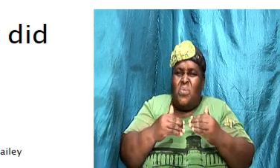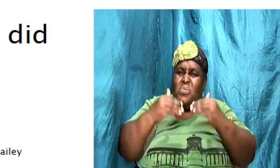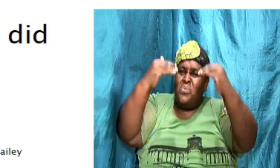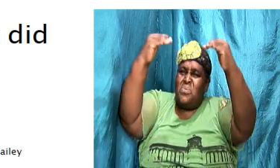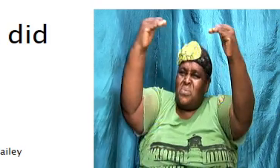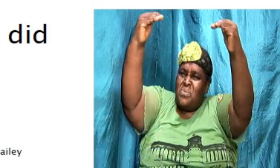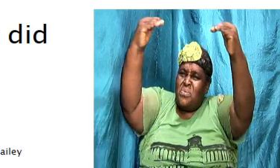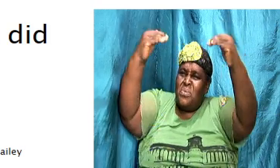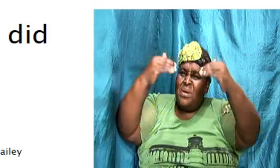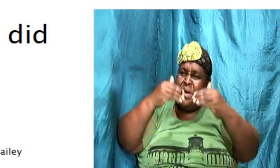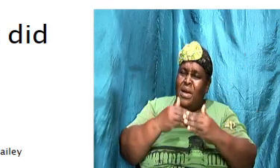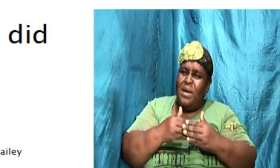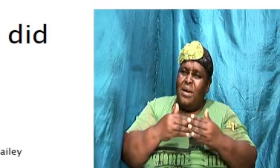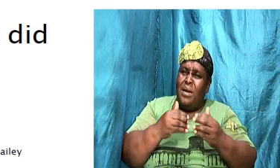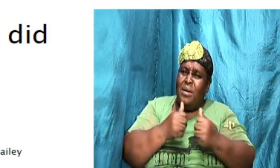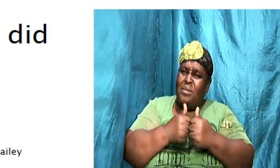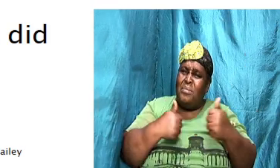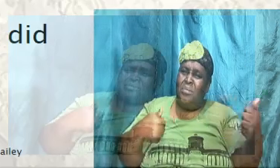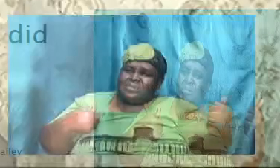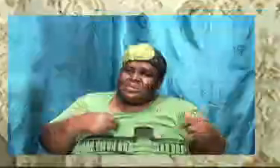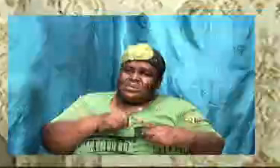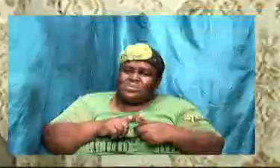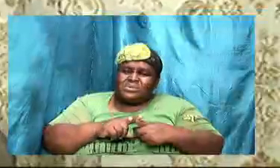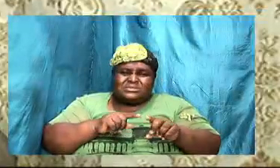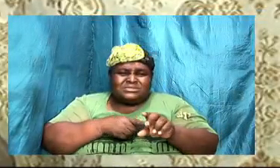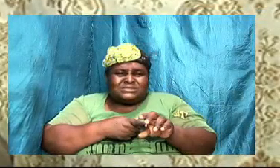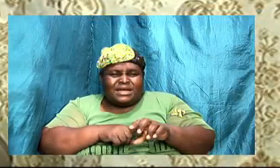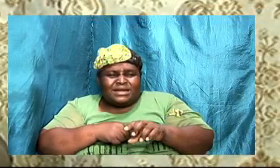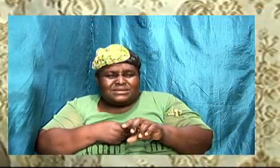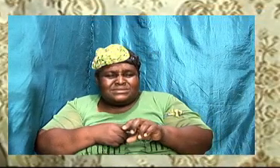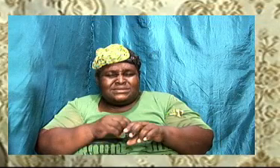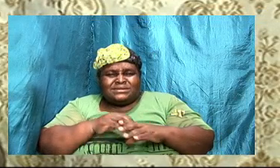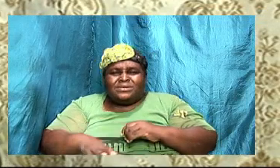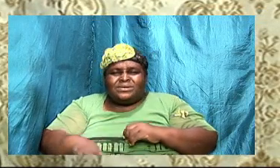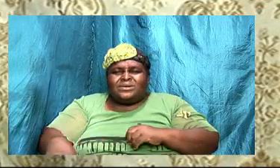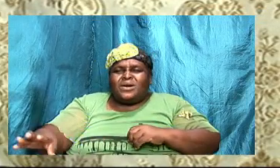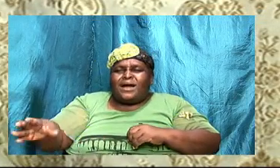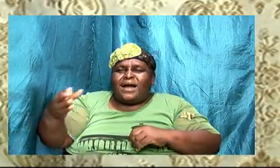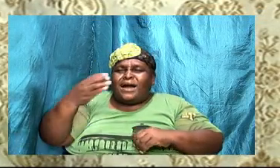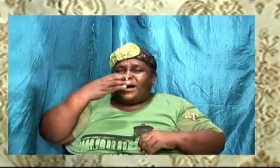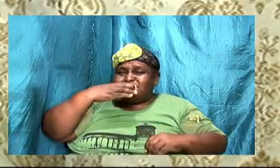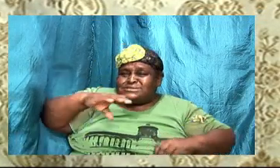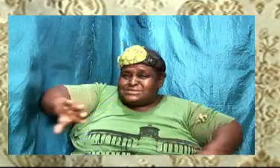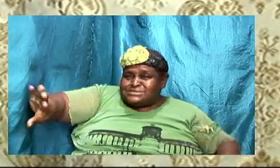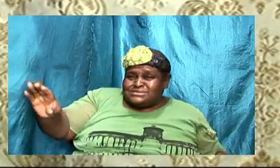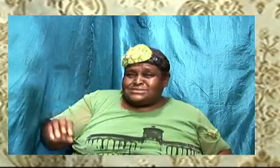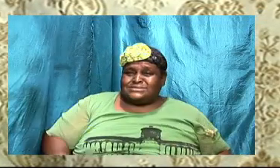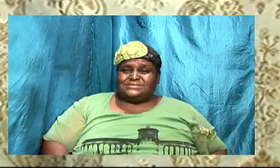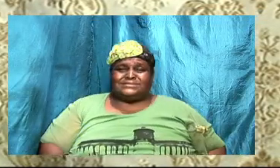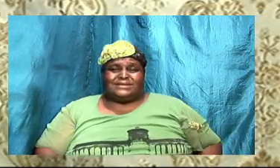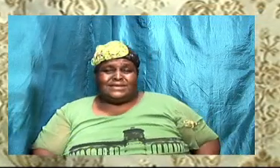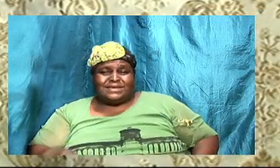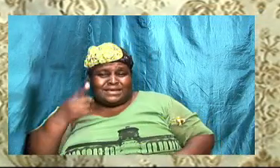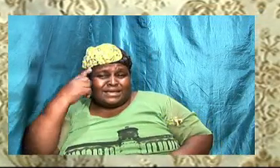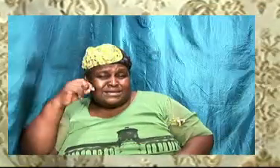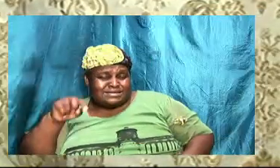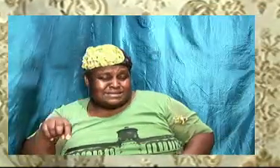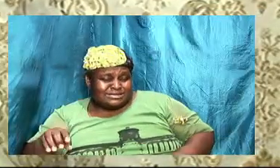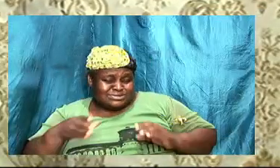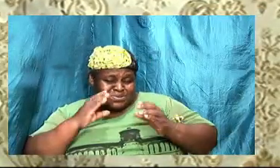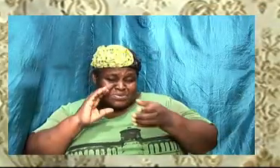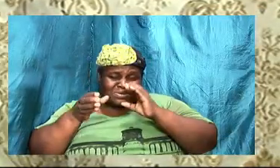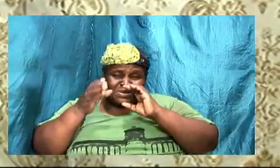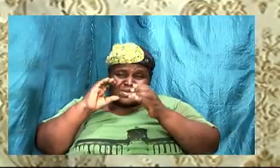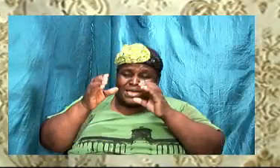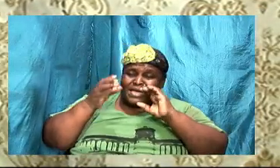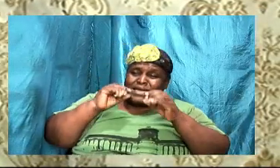when we started off in this fire we started off in the fire because there was this communication this